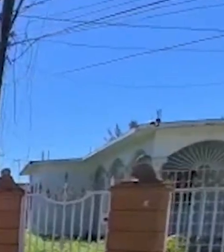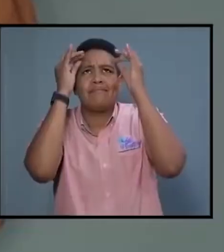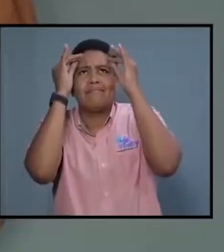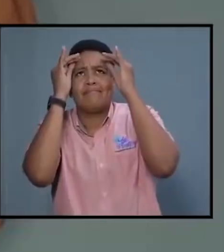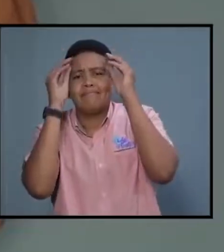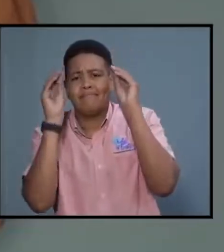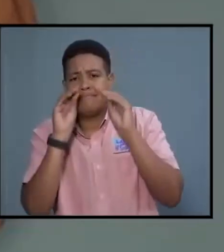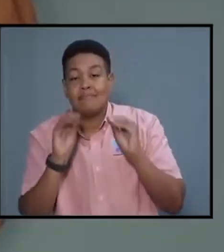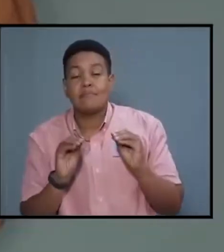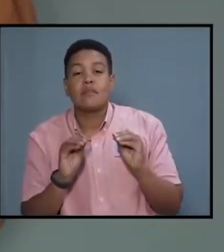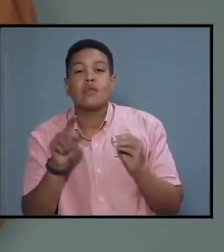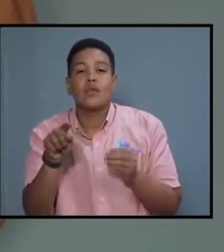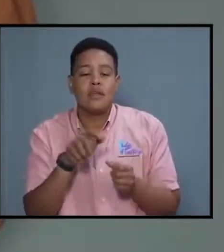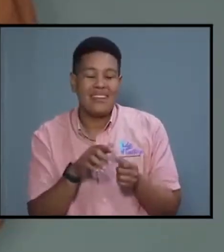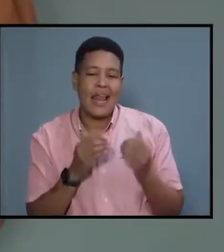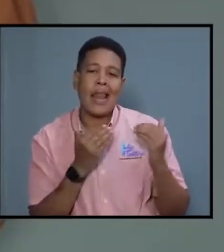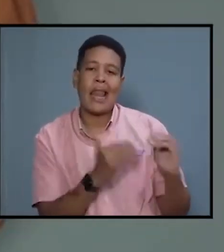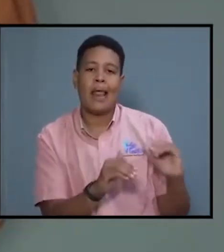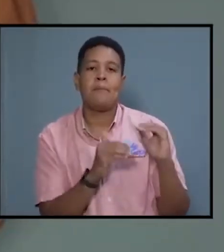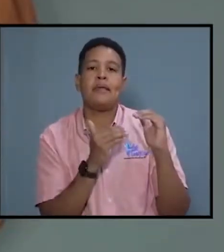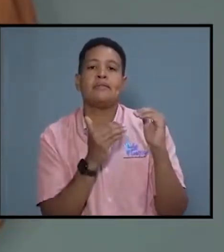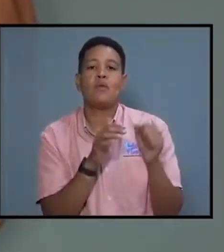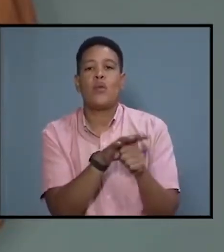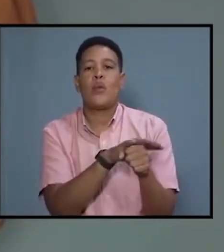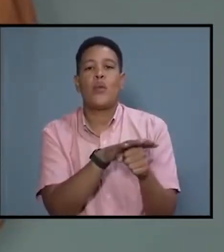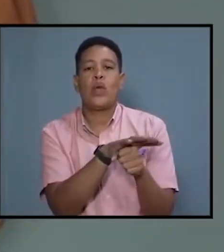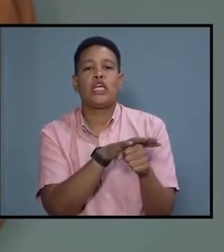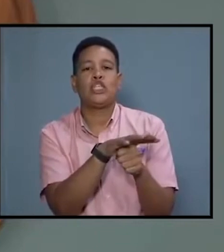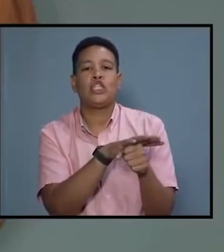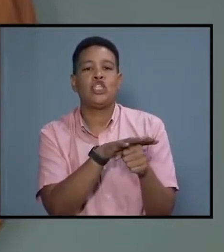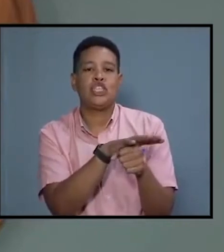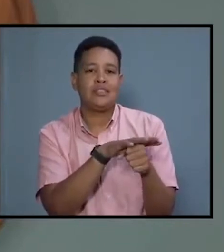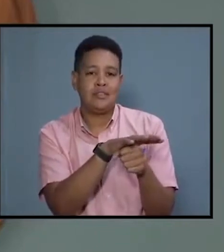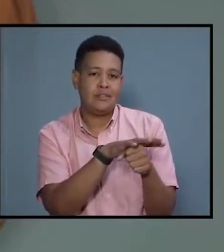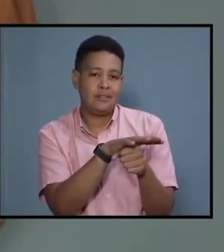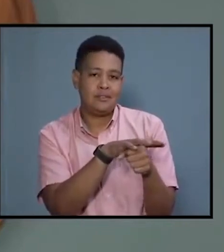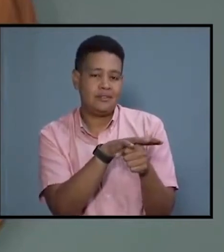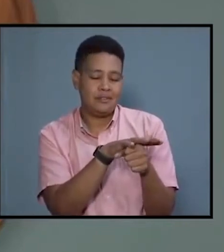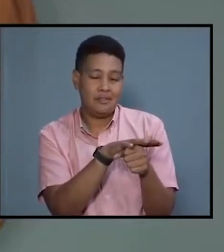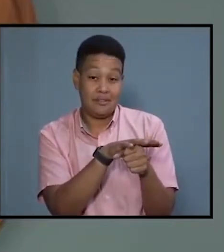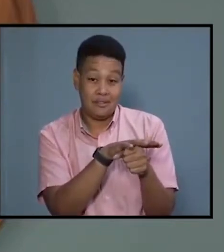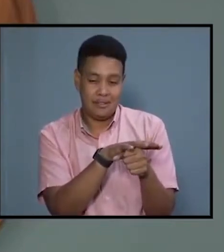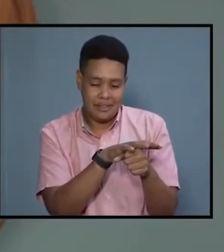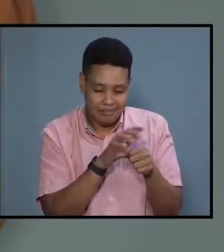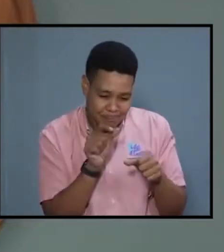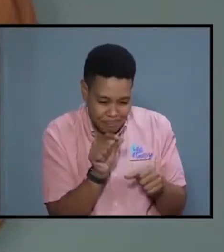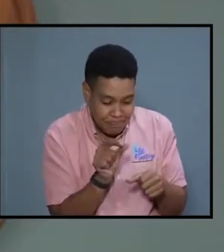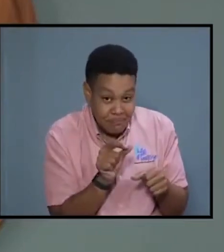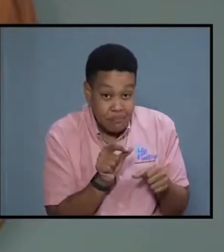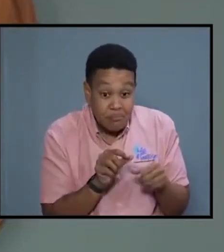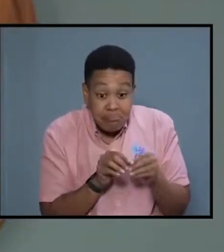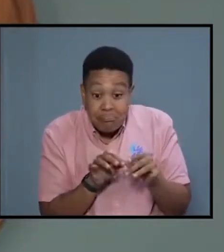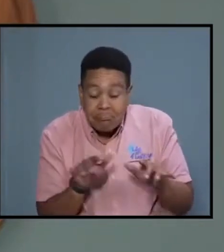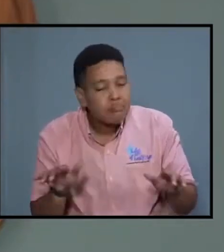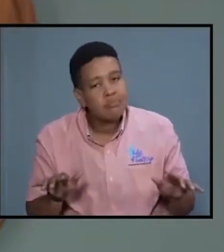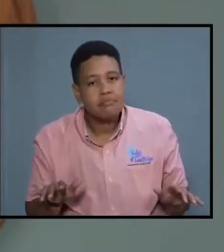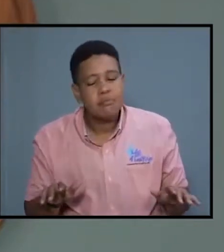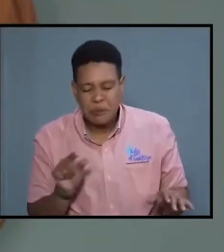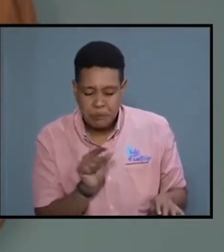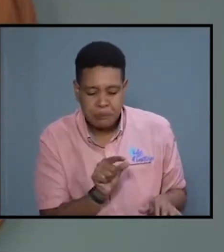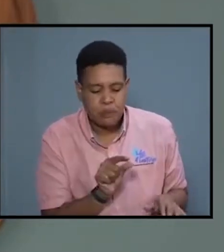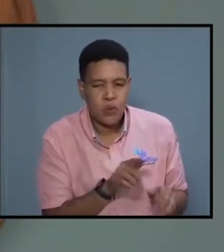geographically limited and focused on community